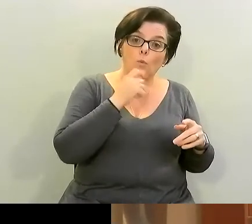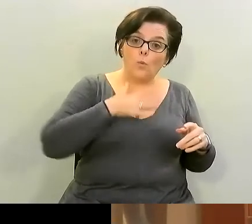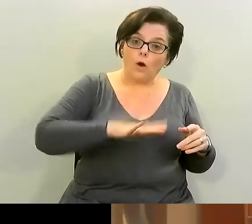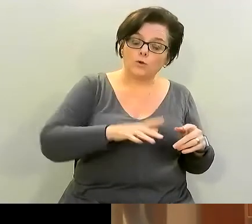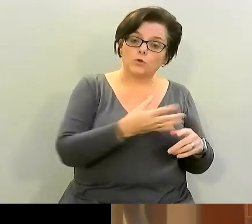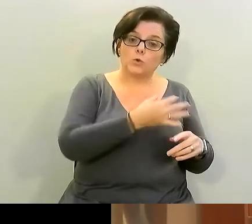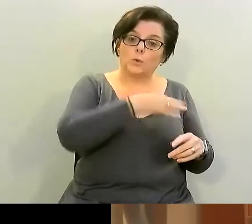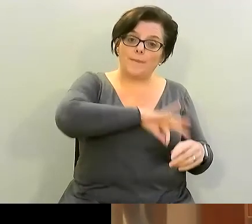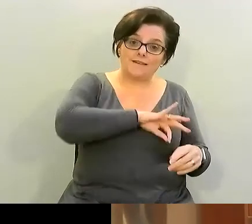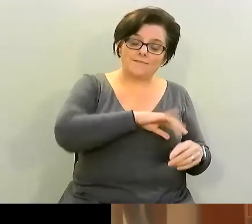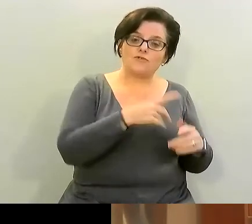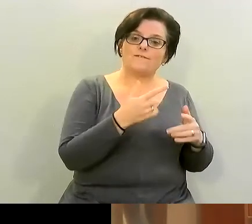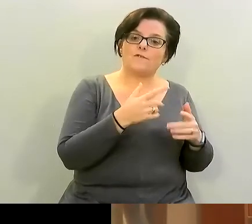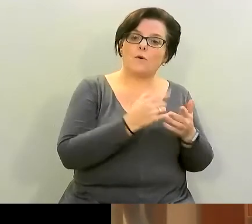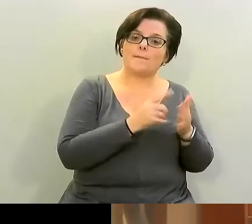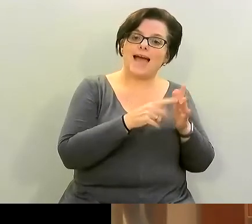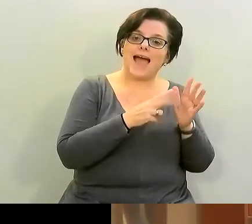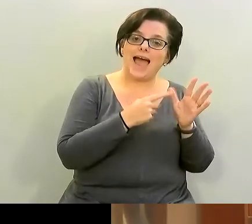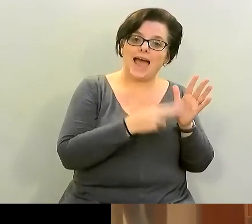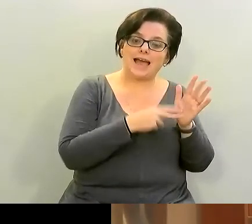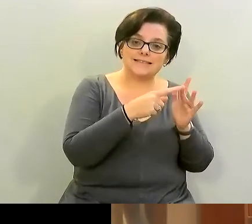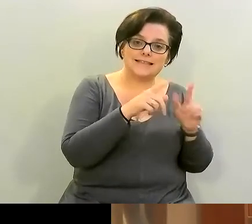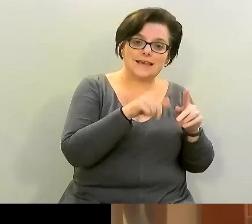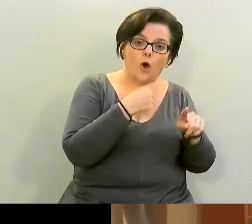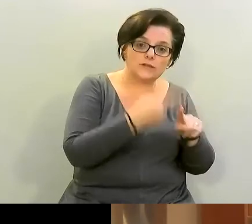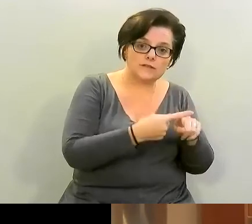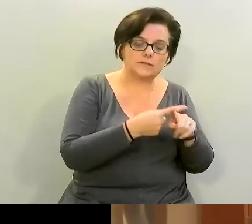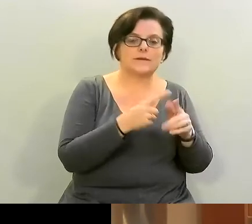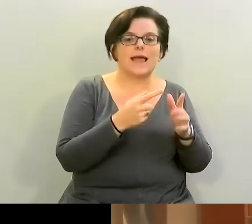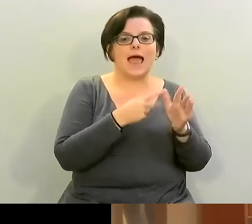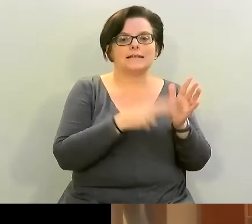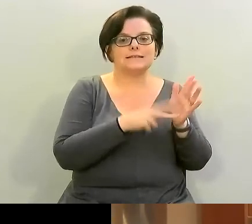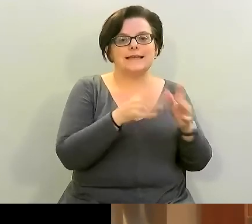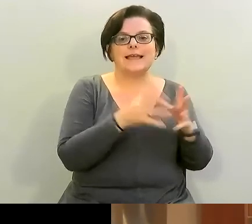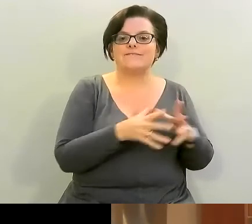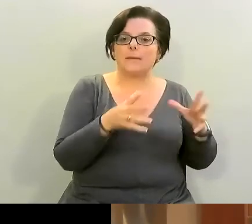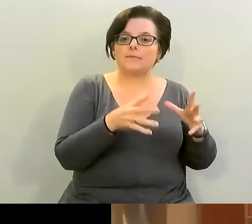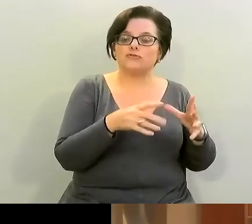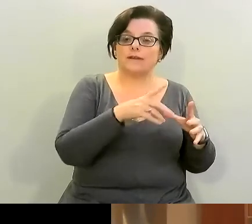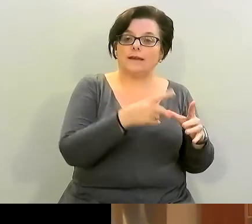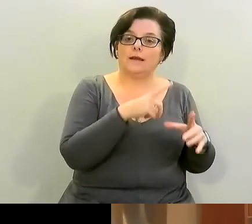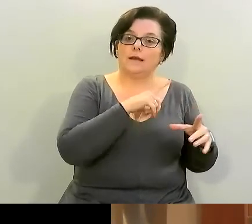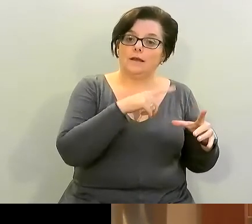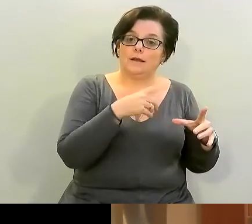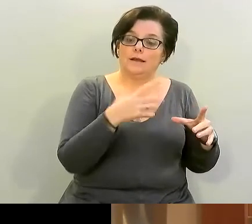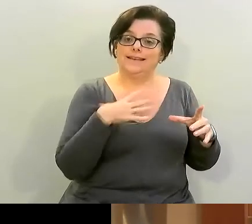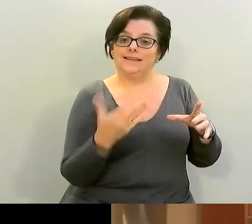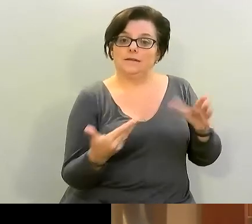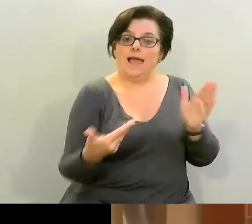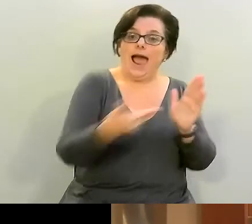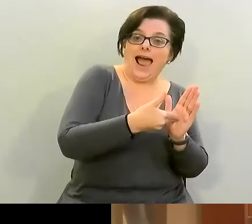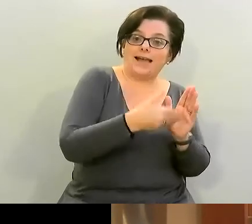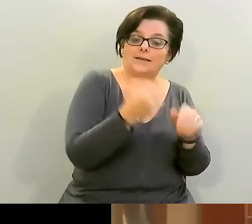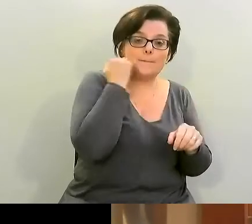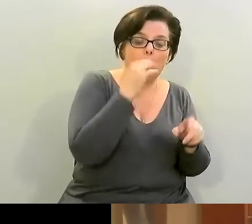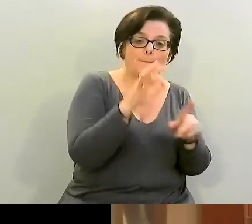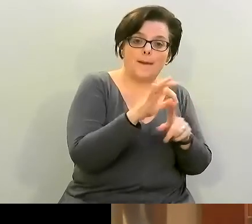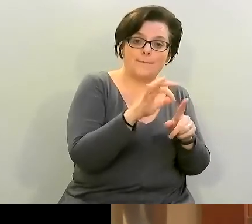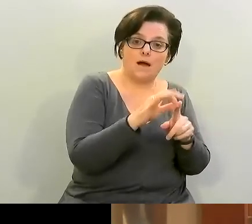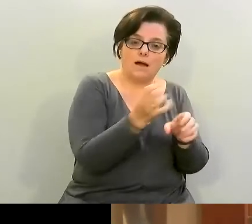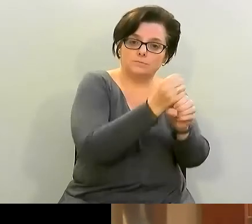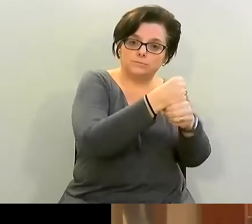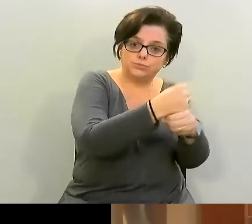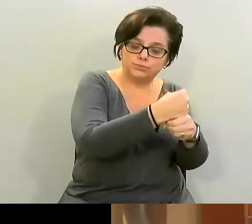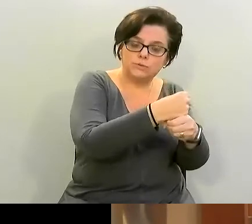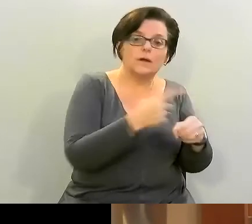and anti-inflammatory and so many other positives why not just add the black pepper in and always use it even